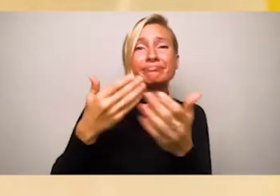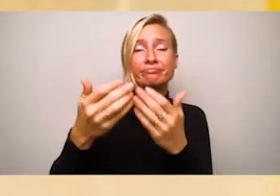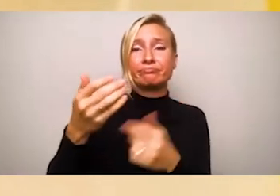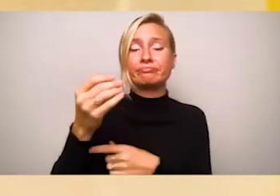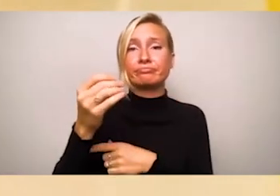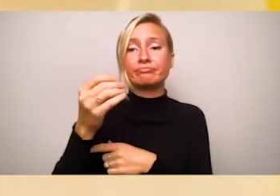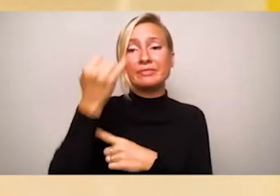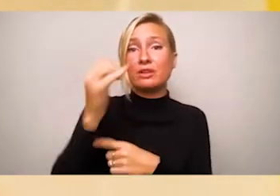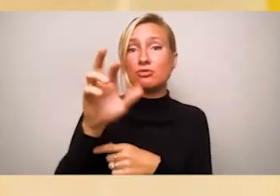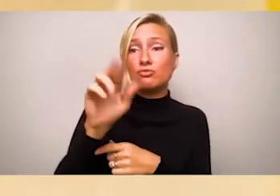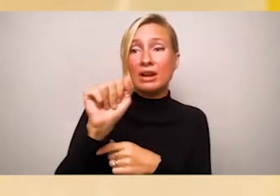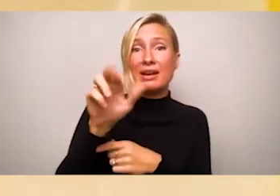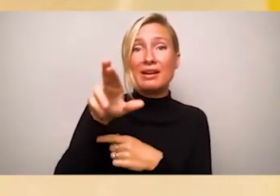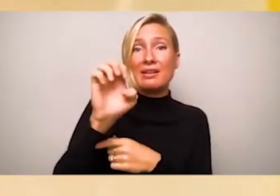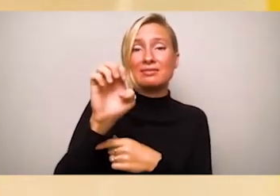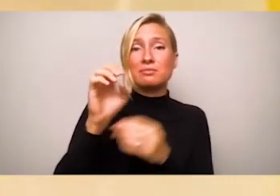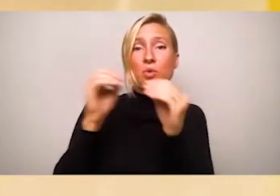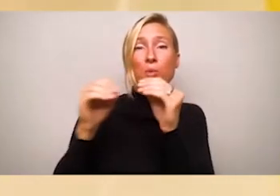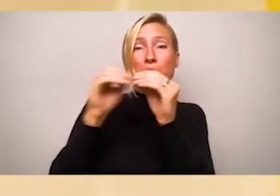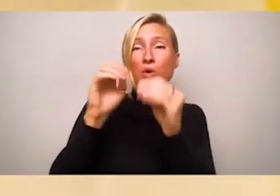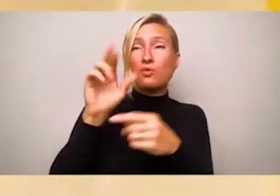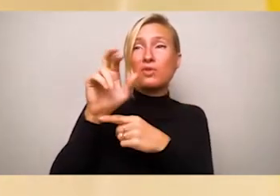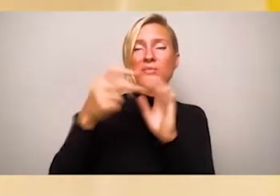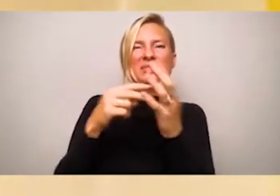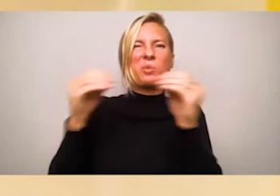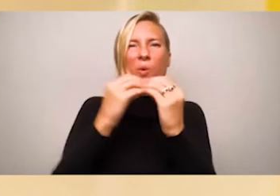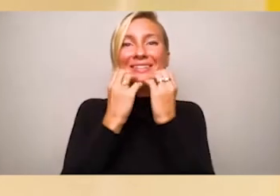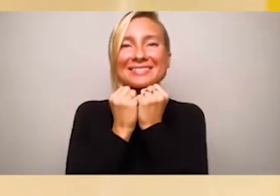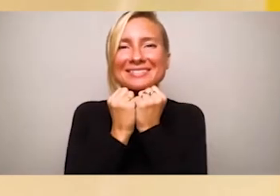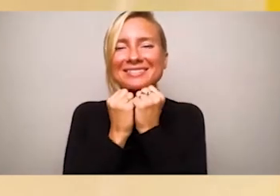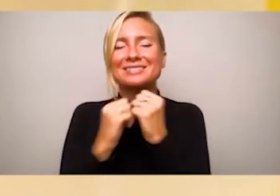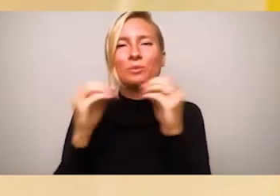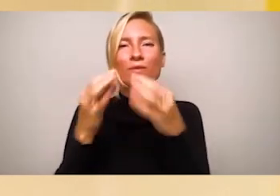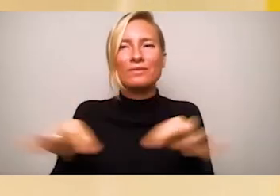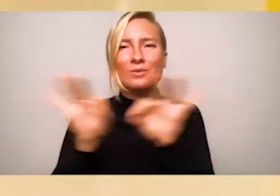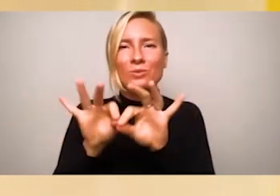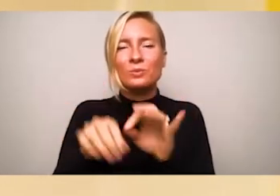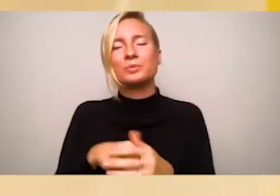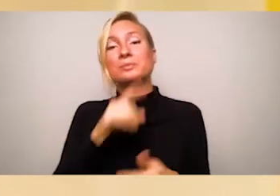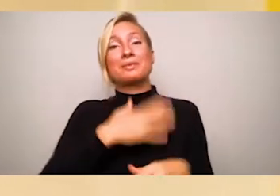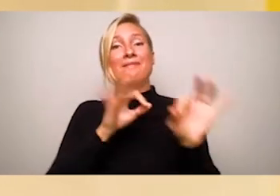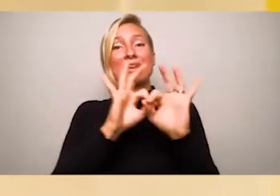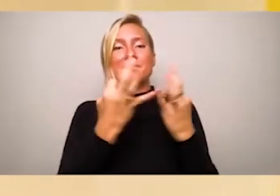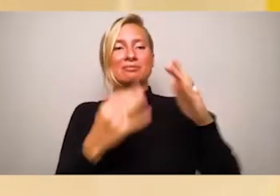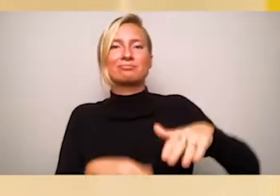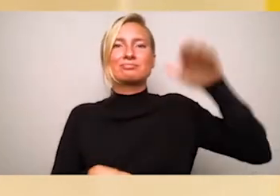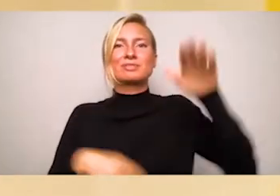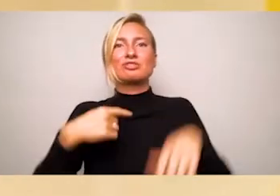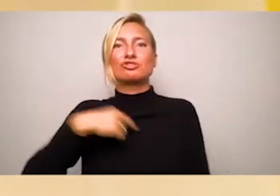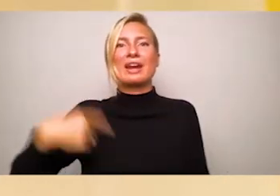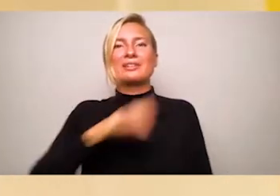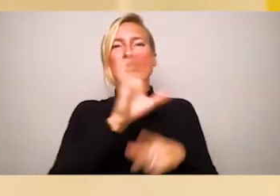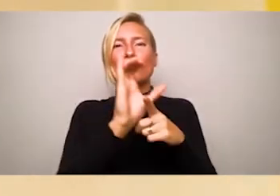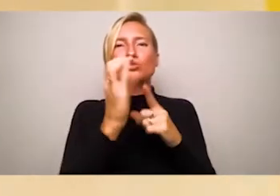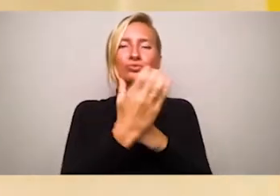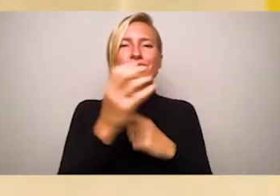My parents grew up in China's cultural revolution. My father was just six years old when